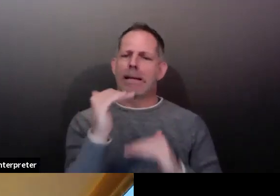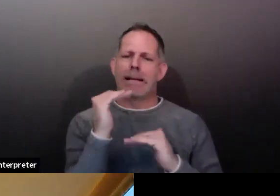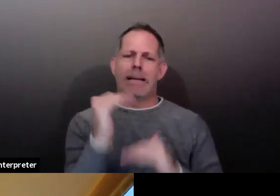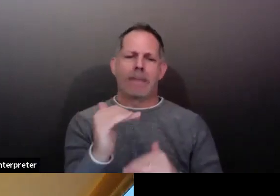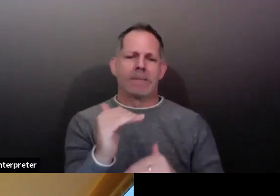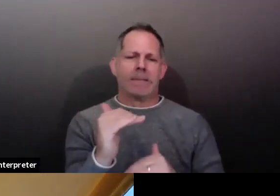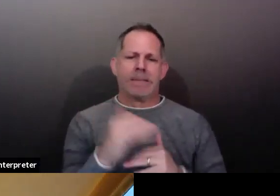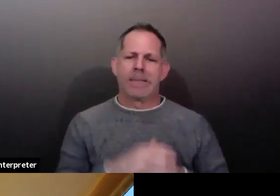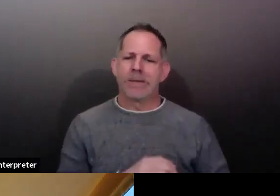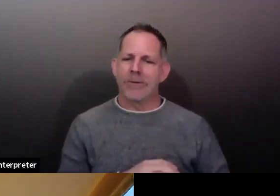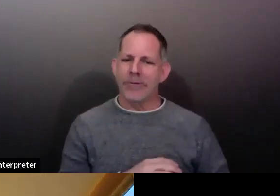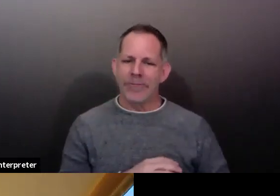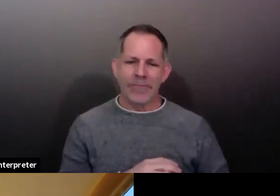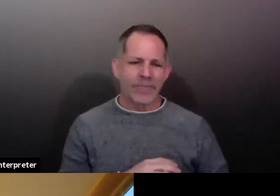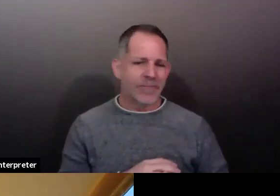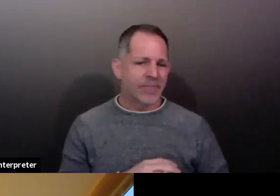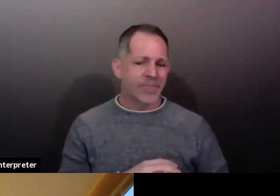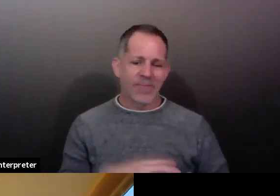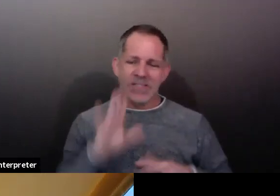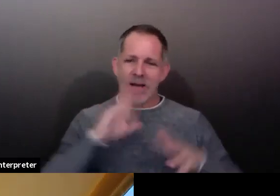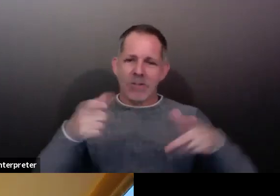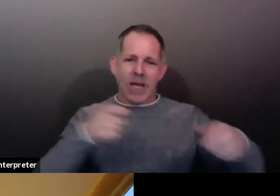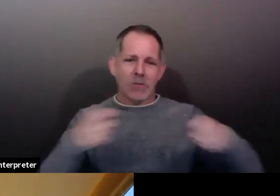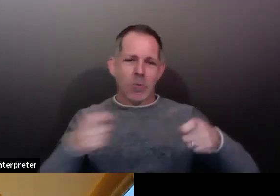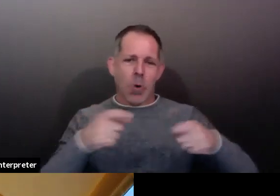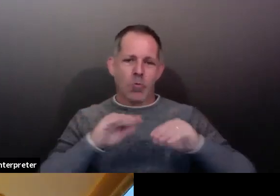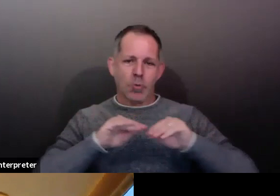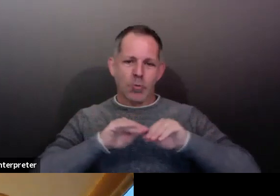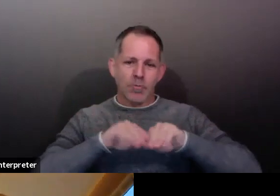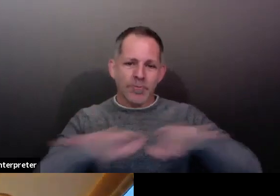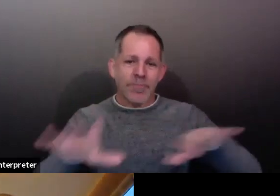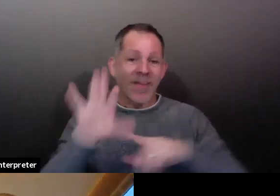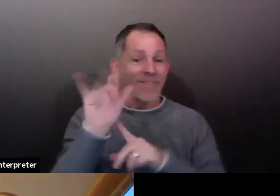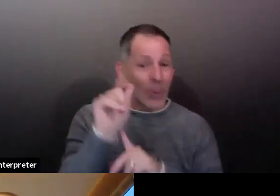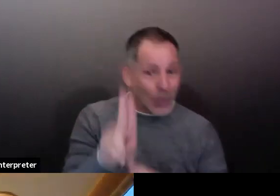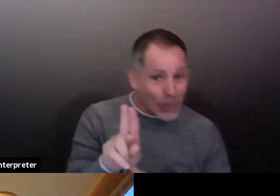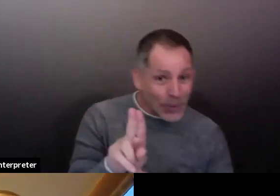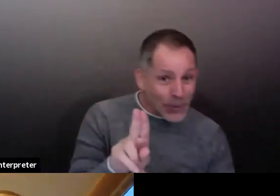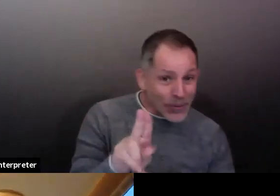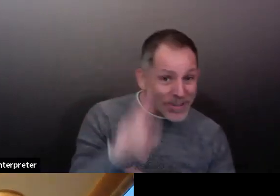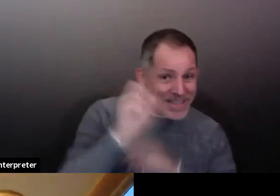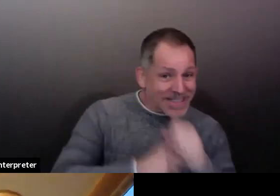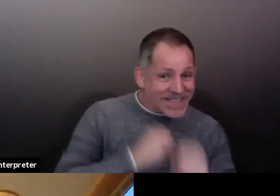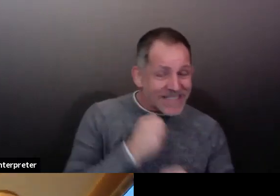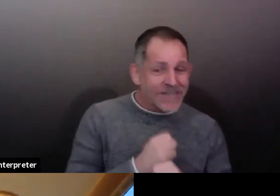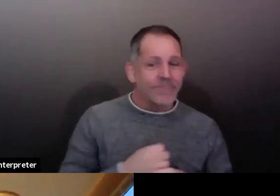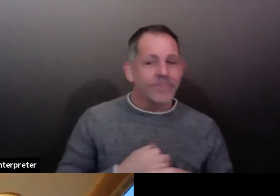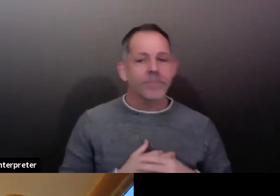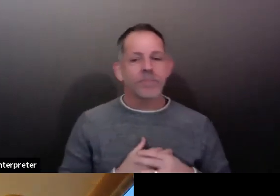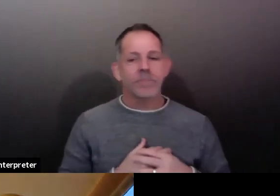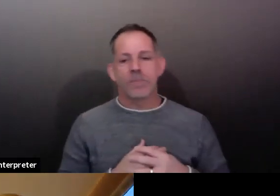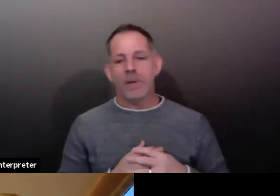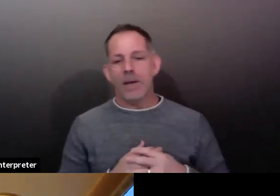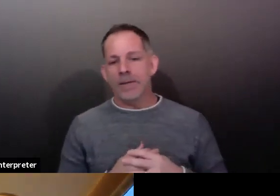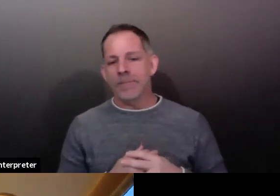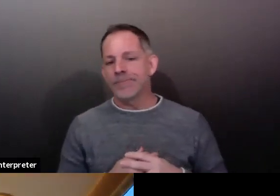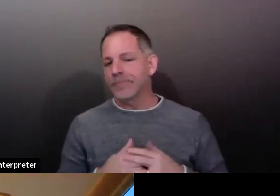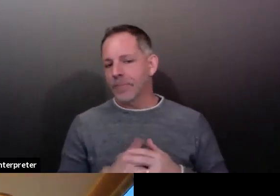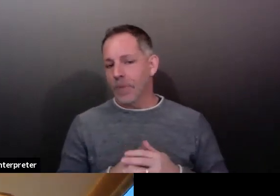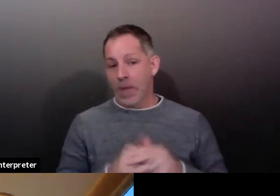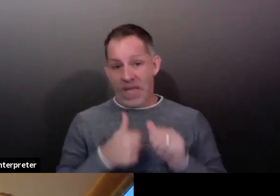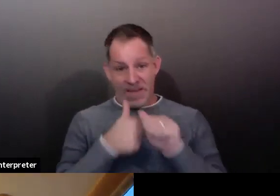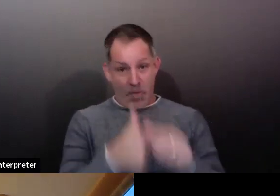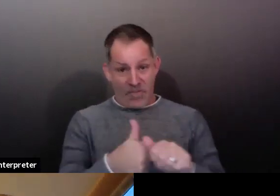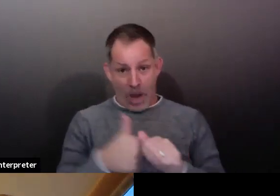that's something to think about too. When we're kind of following the COVID guidance, we're also protecting ourselves and one another from